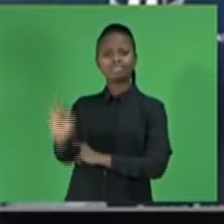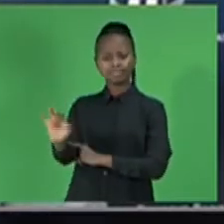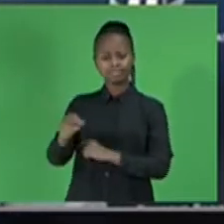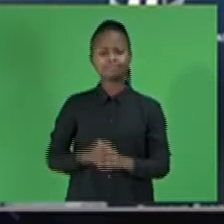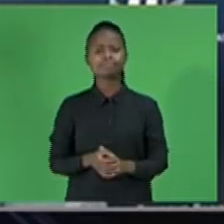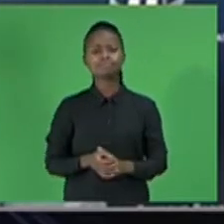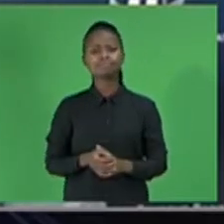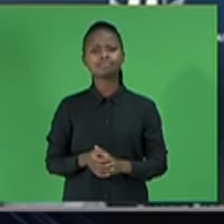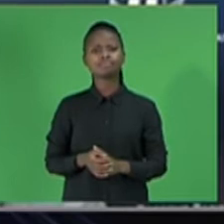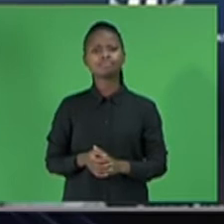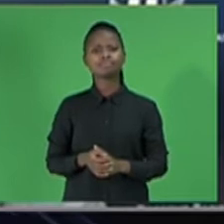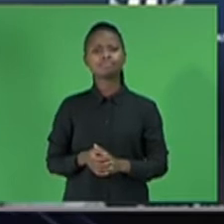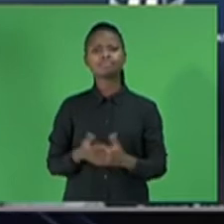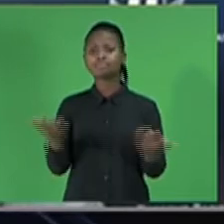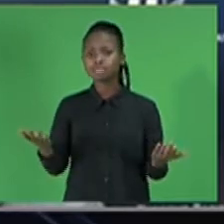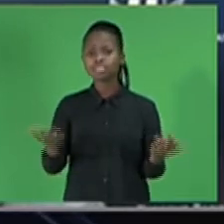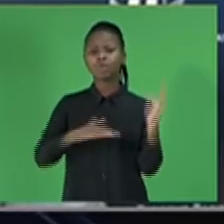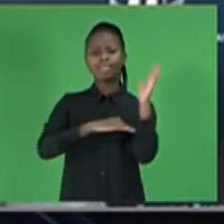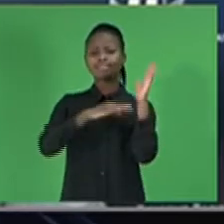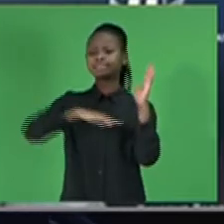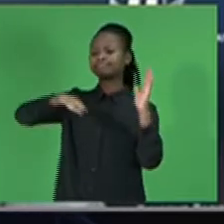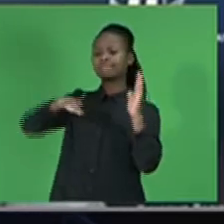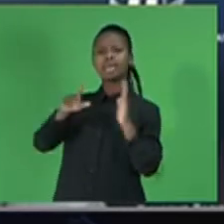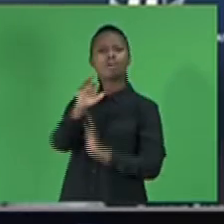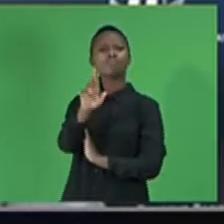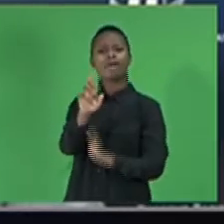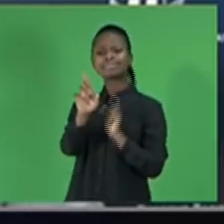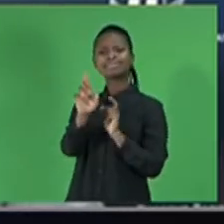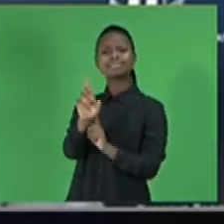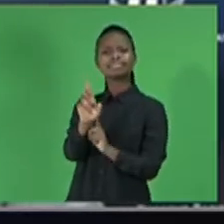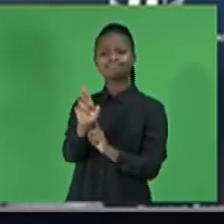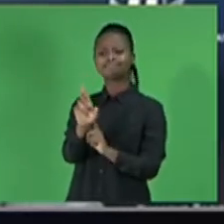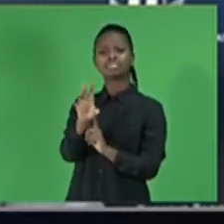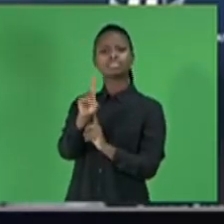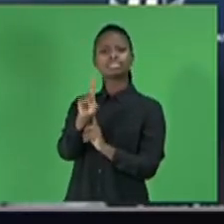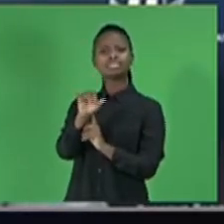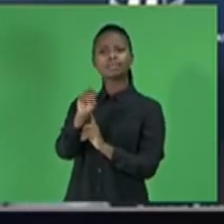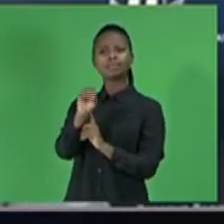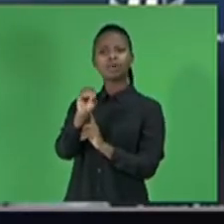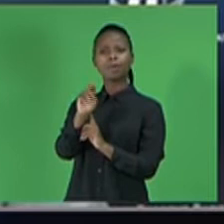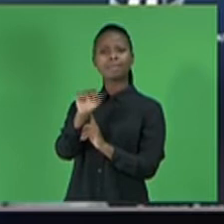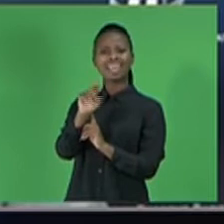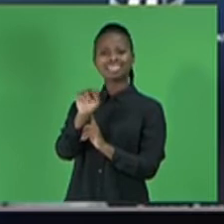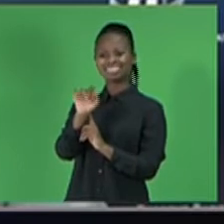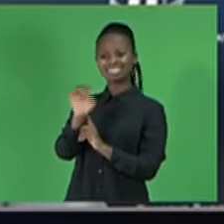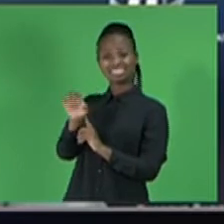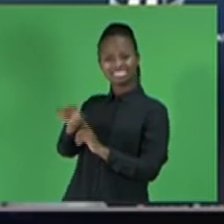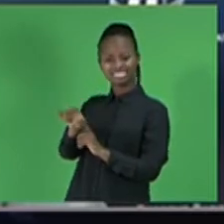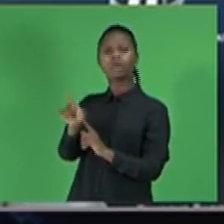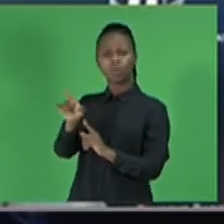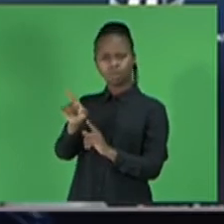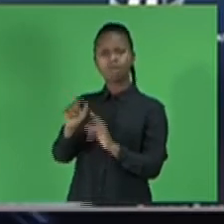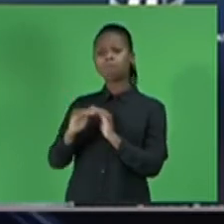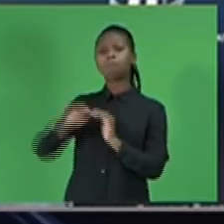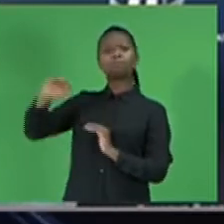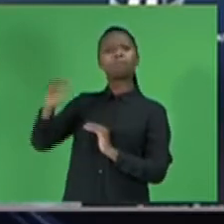the yield curve for rent-denominated bonds remains steep. The generally favourable